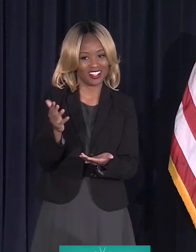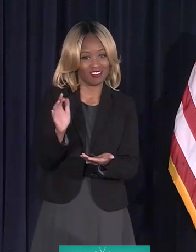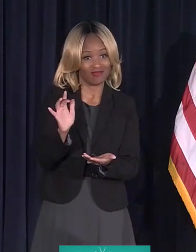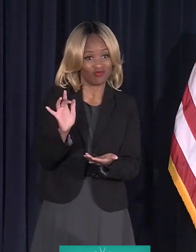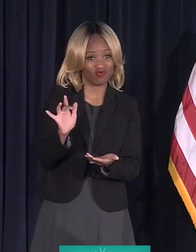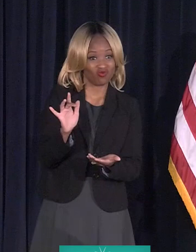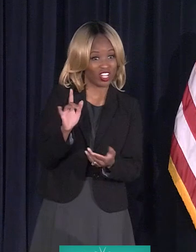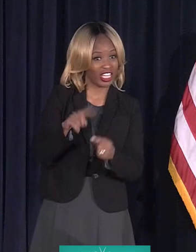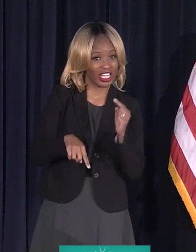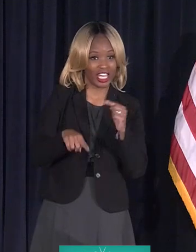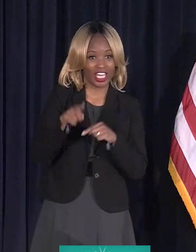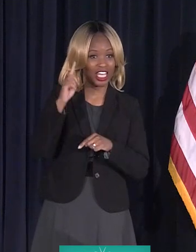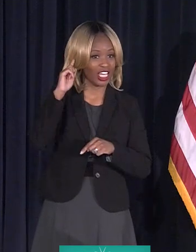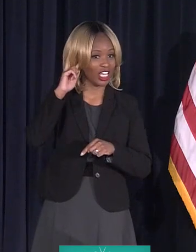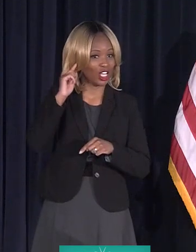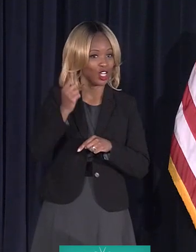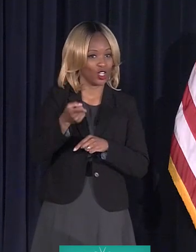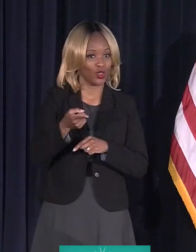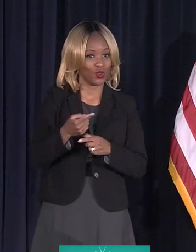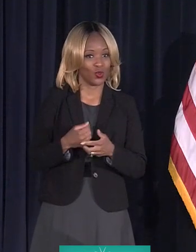Okay. We can't hear you right now, Laquila.